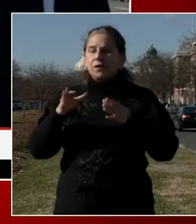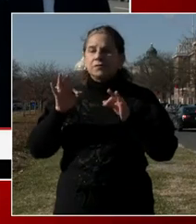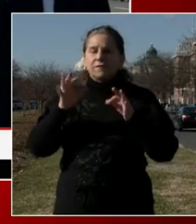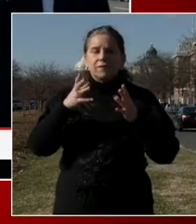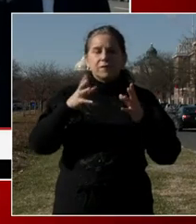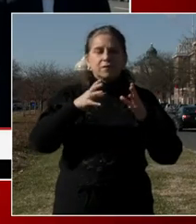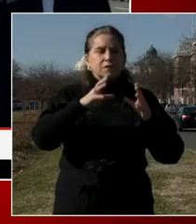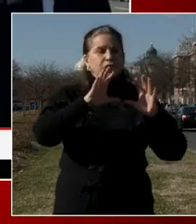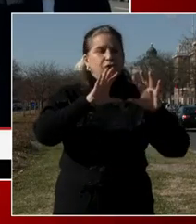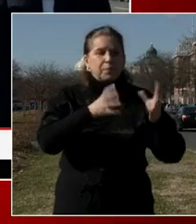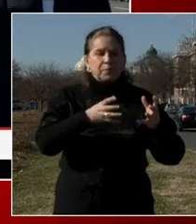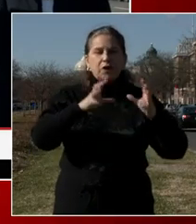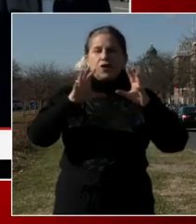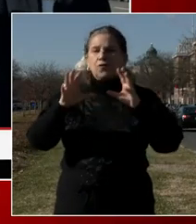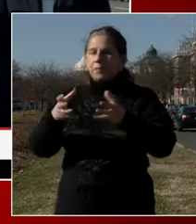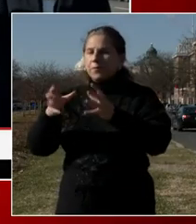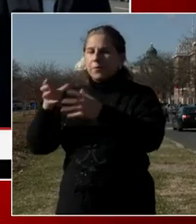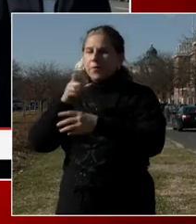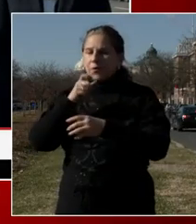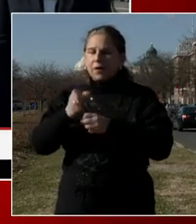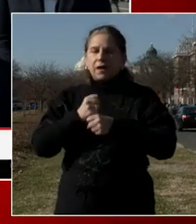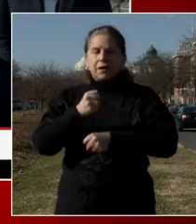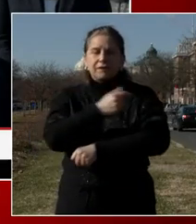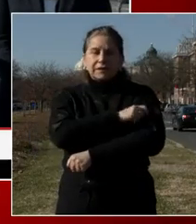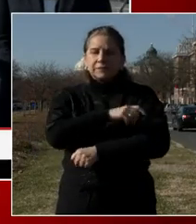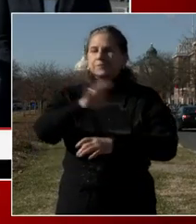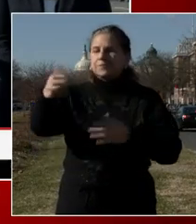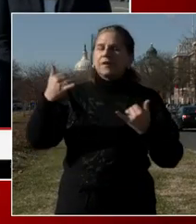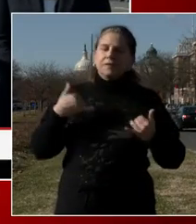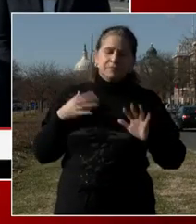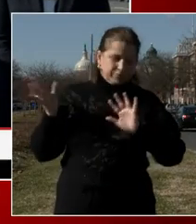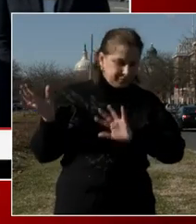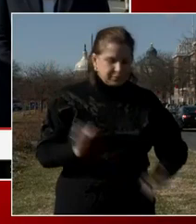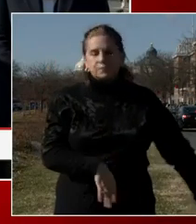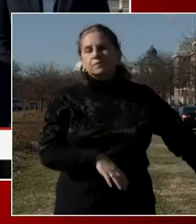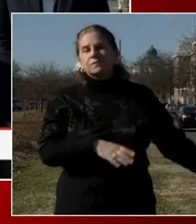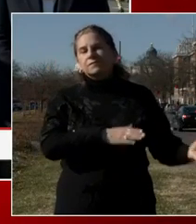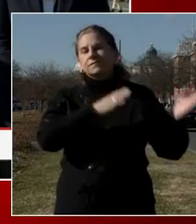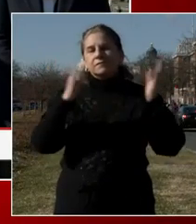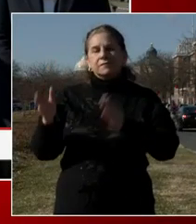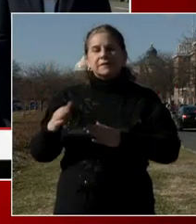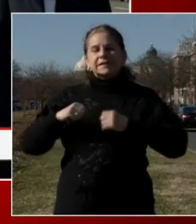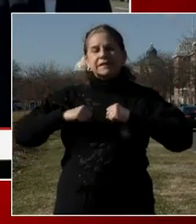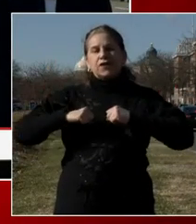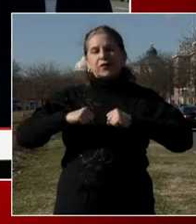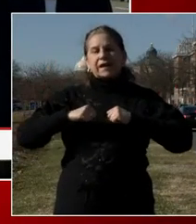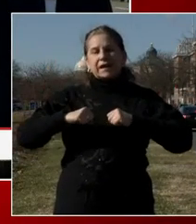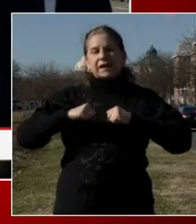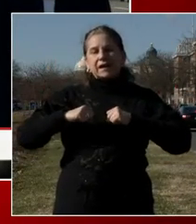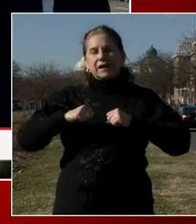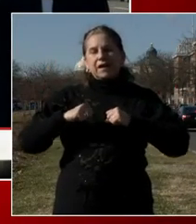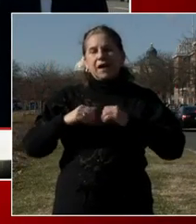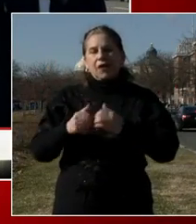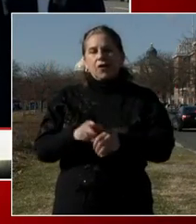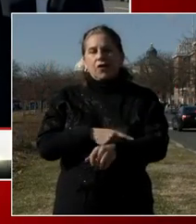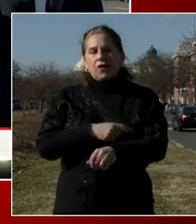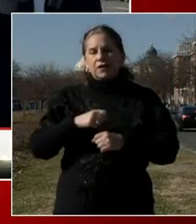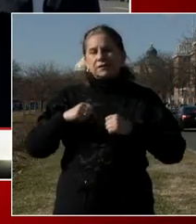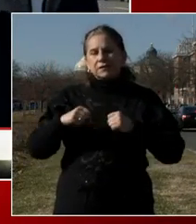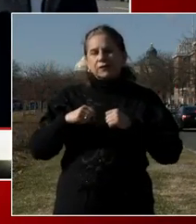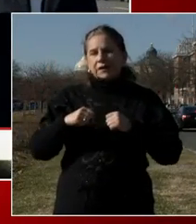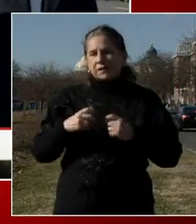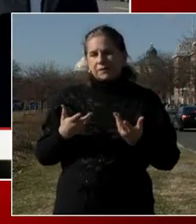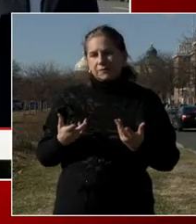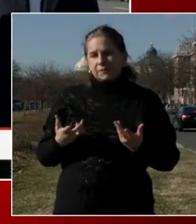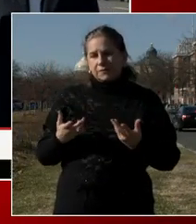Second question about, uh, security. Do you have a sense of how long these security measures will be in place? And will you ask